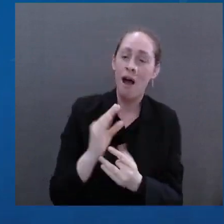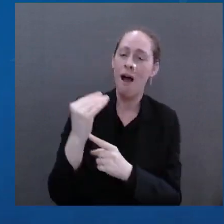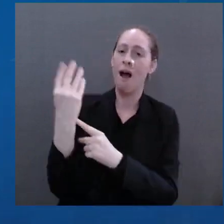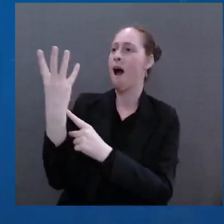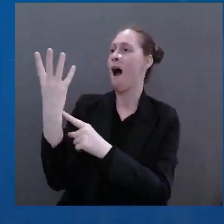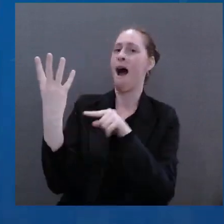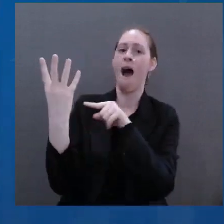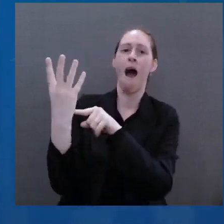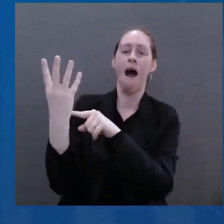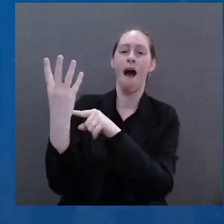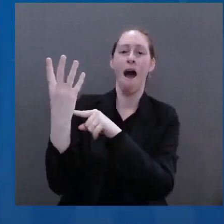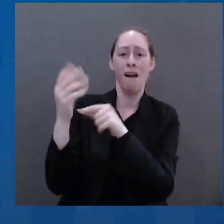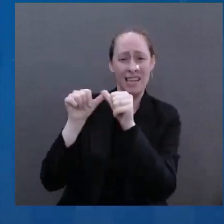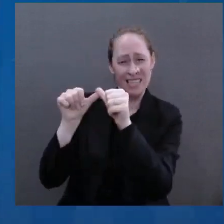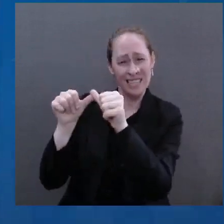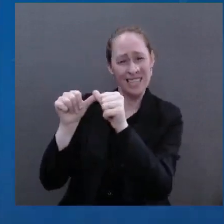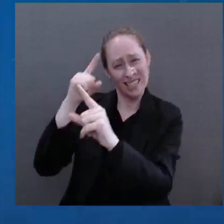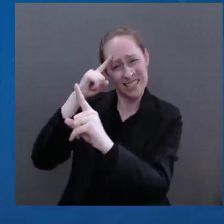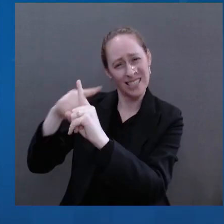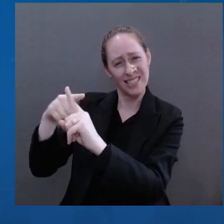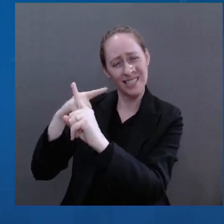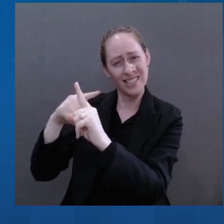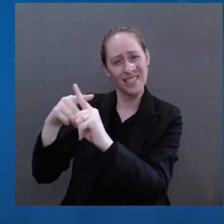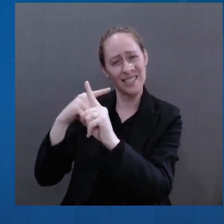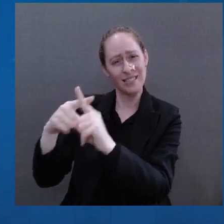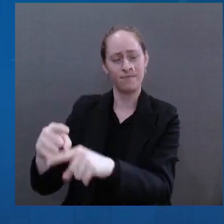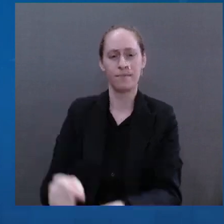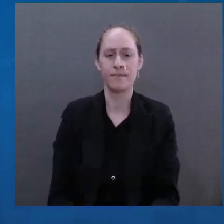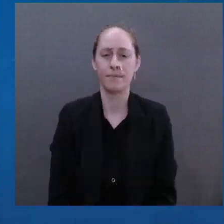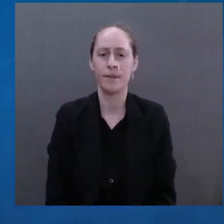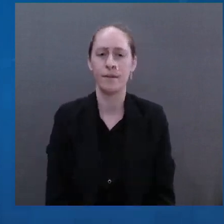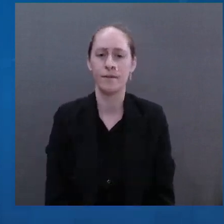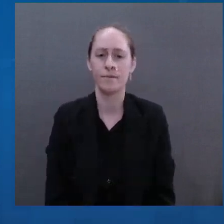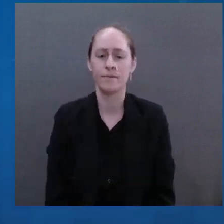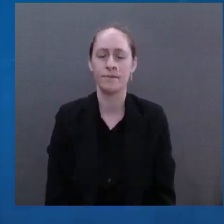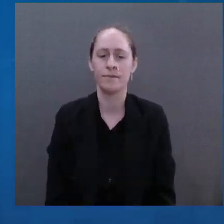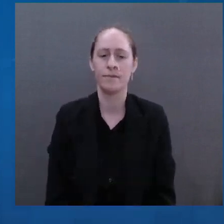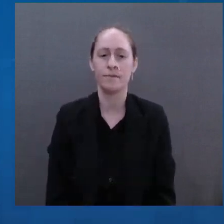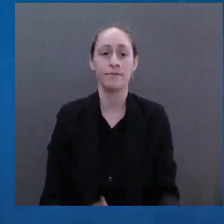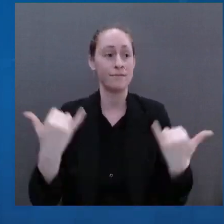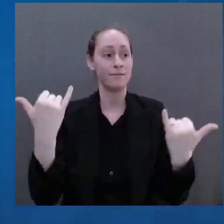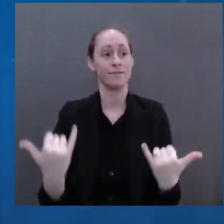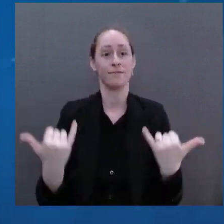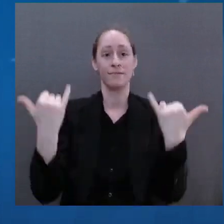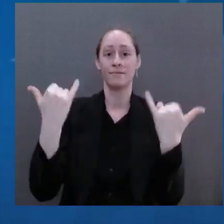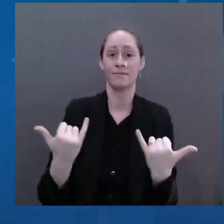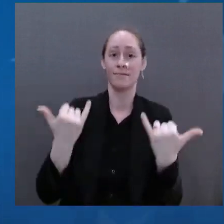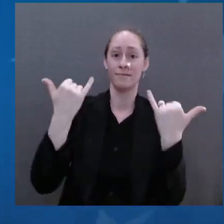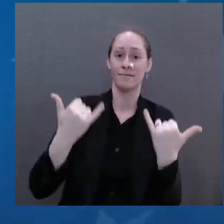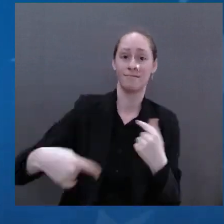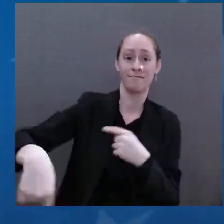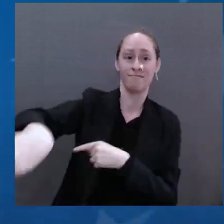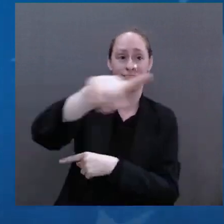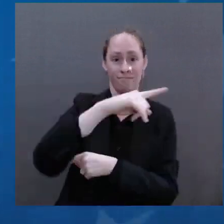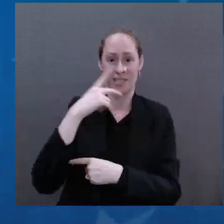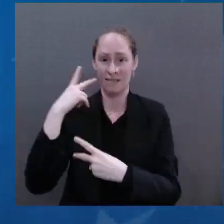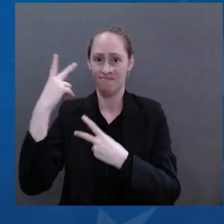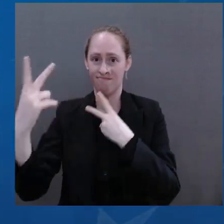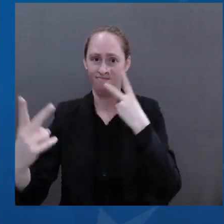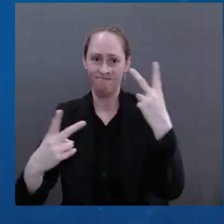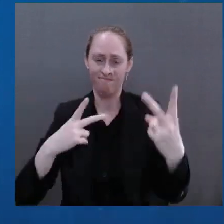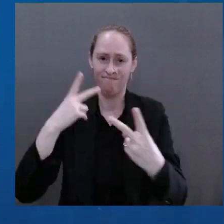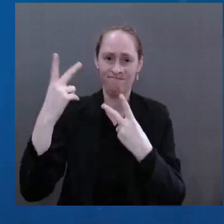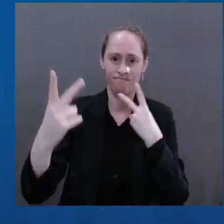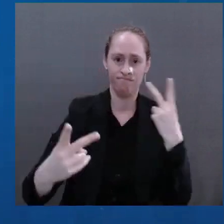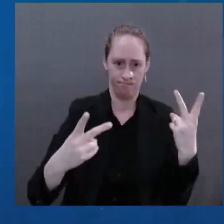generation. Let's remember the hammer blow that brought down the Berlin Wall. The might that lifted the Iron